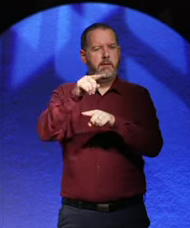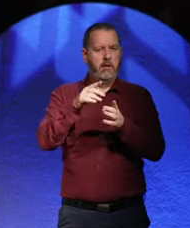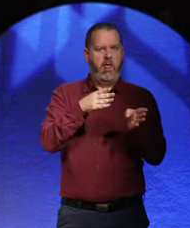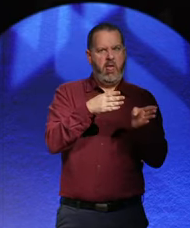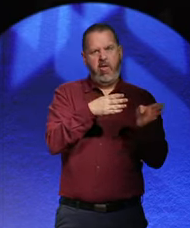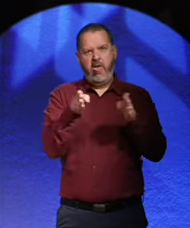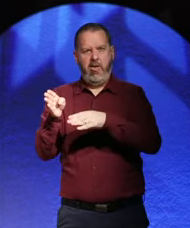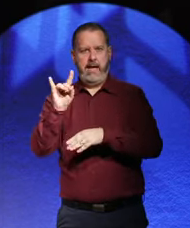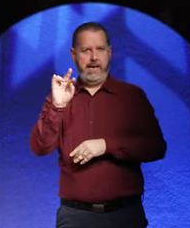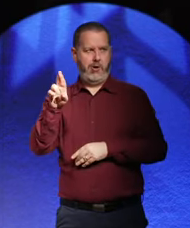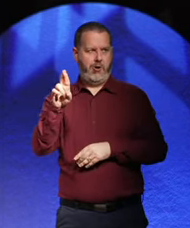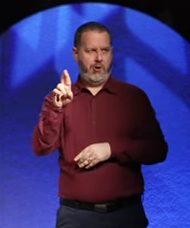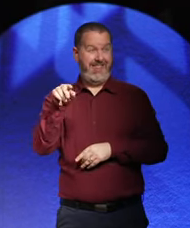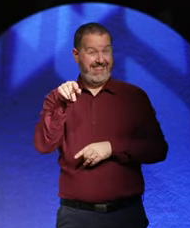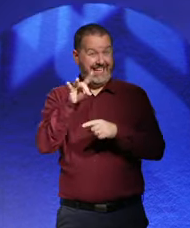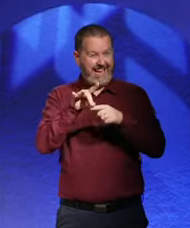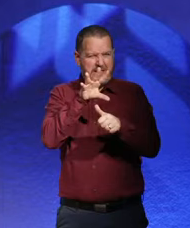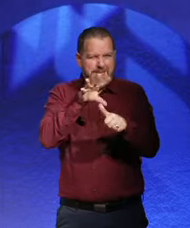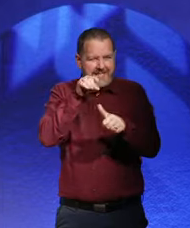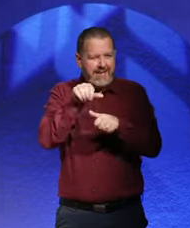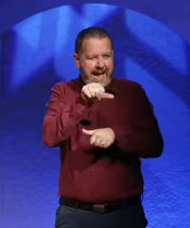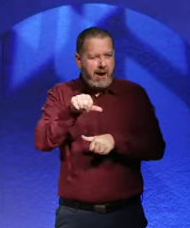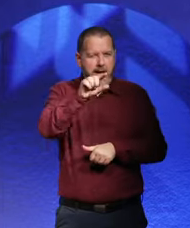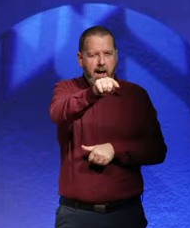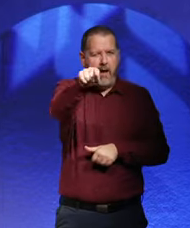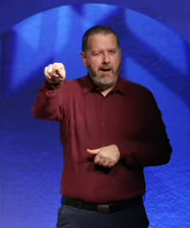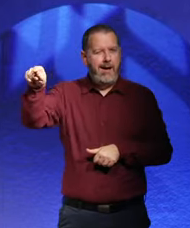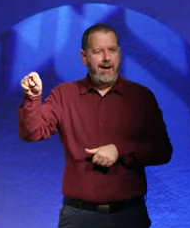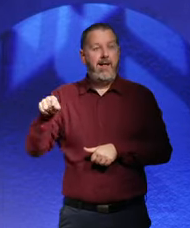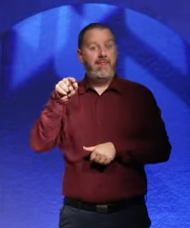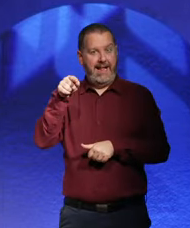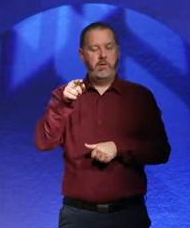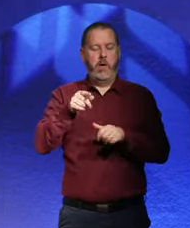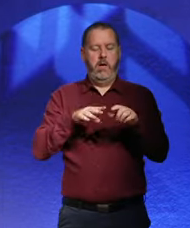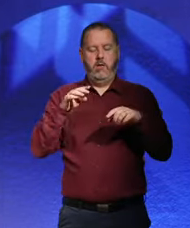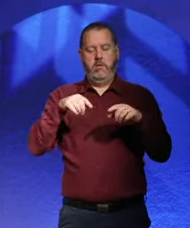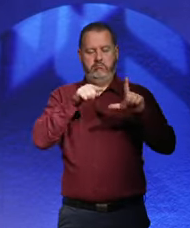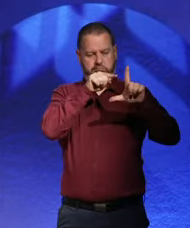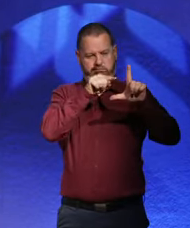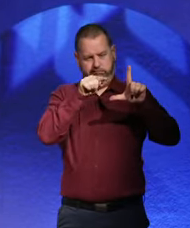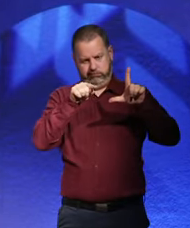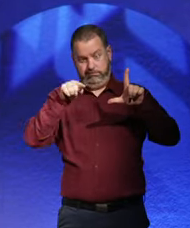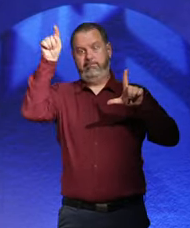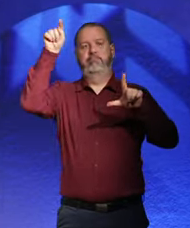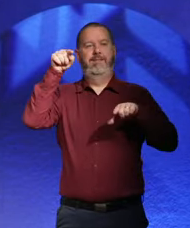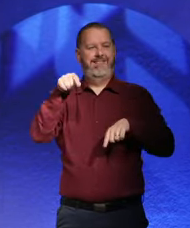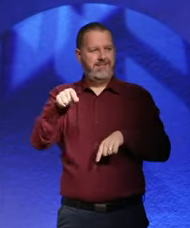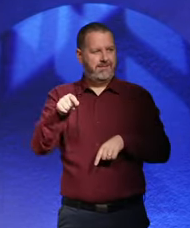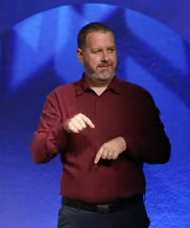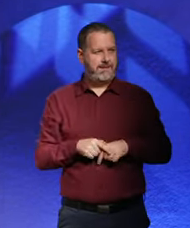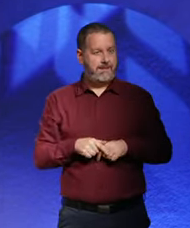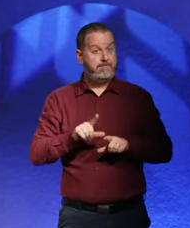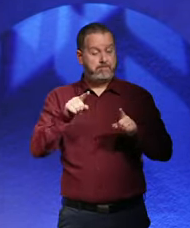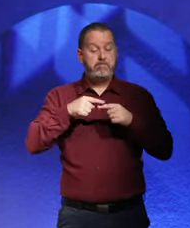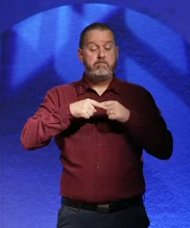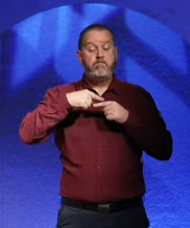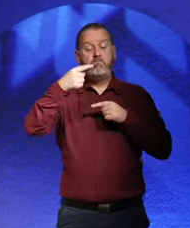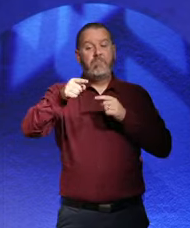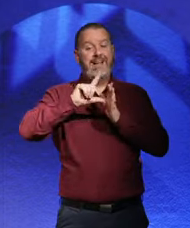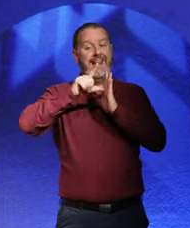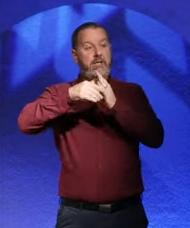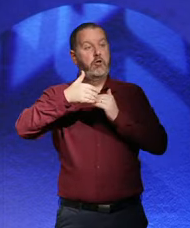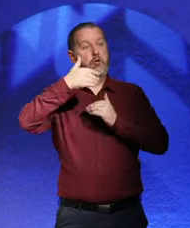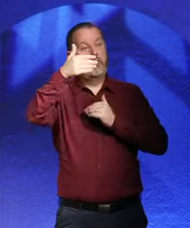wins in those specific areas, and that's where his breakthrough comes from. Later on, he wins